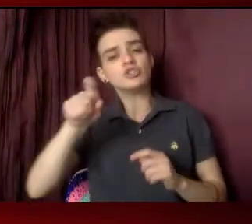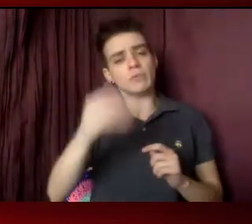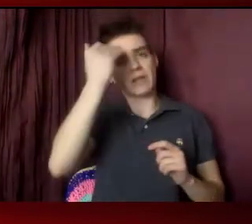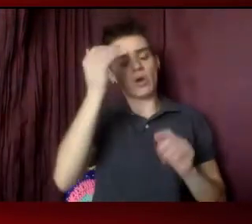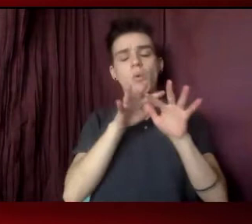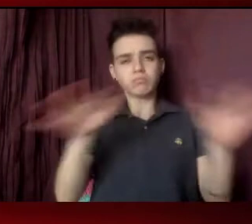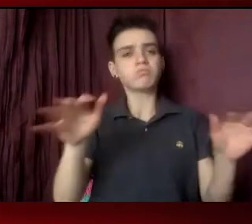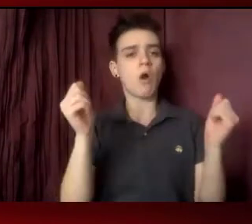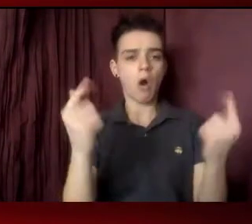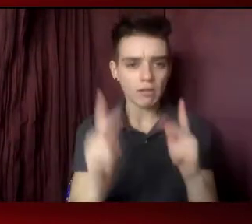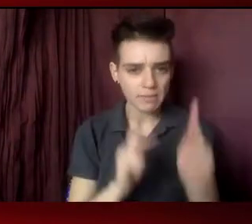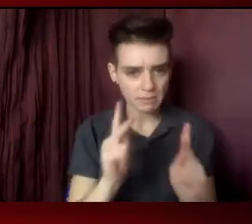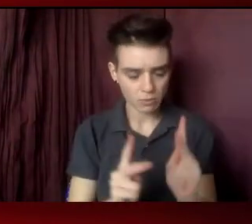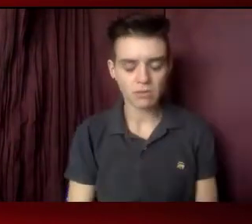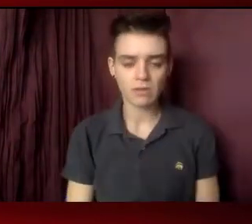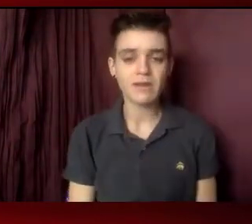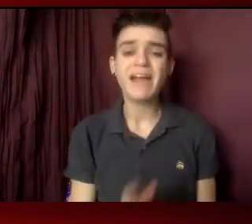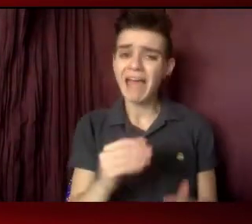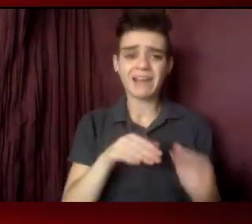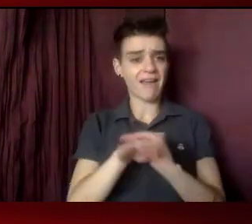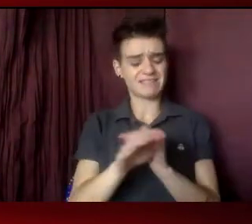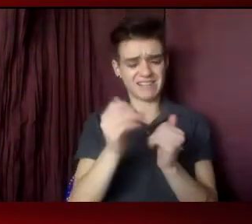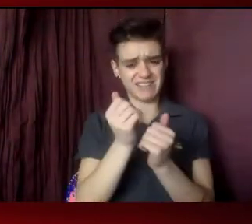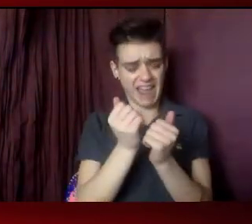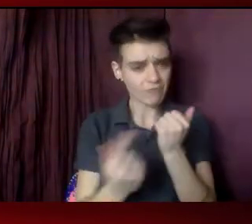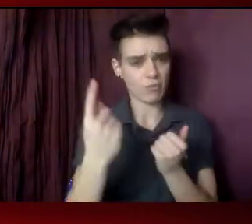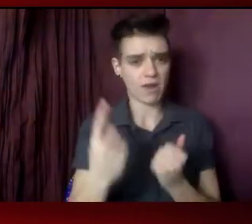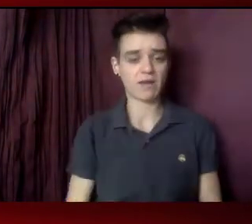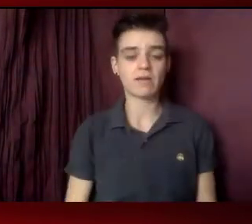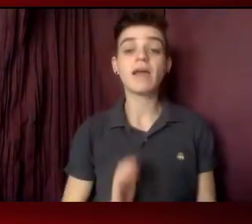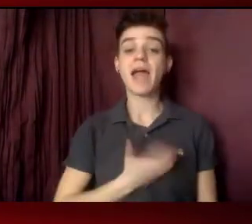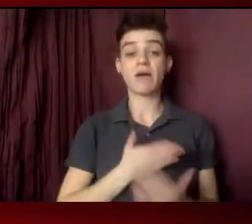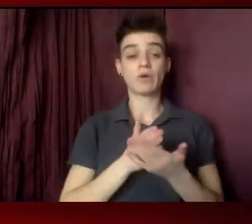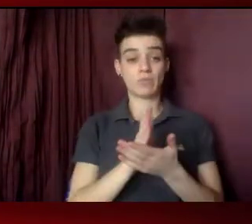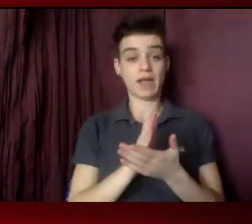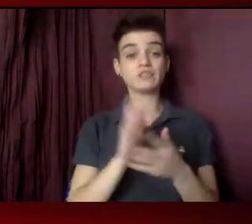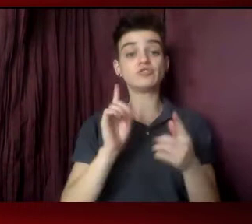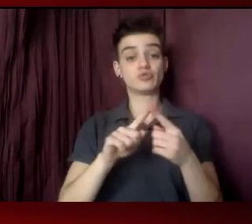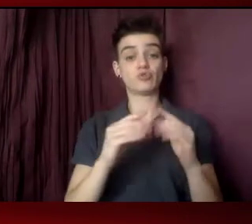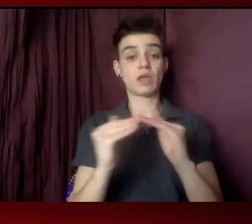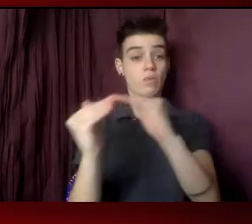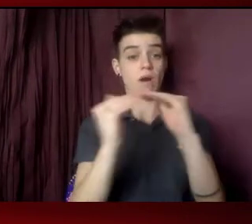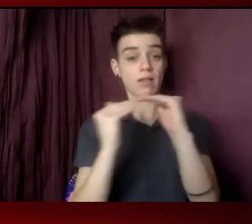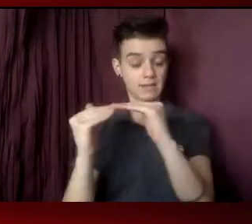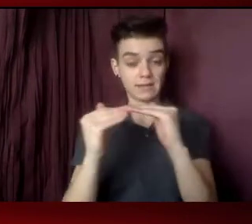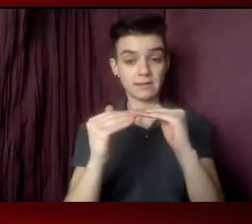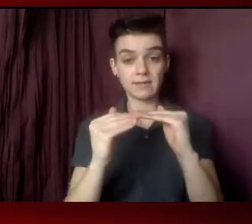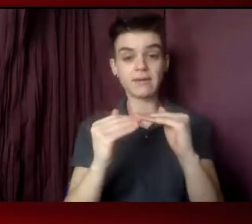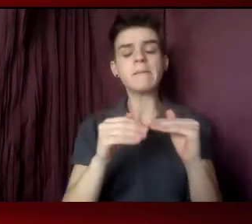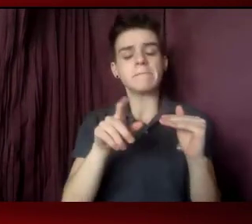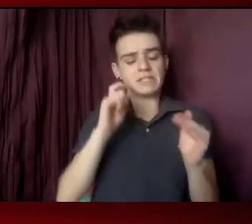everyone and accessed everywhere. And that our rights to equality must be